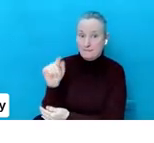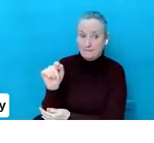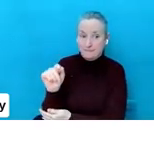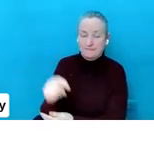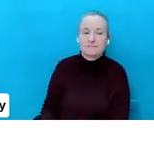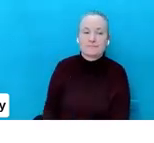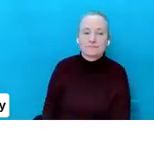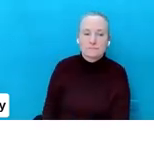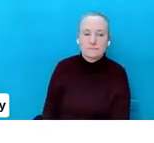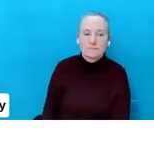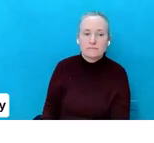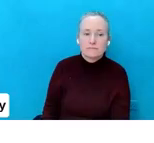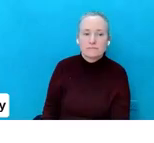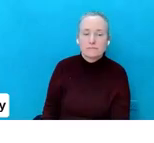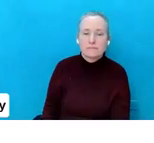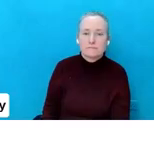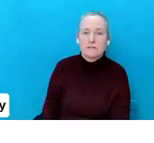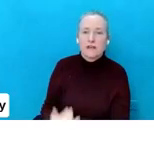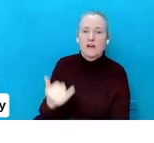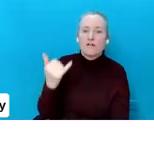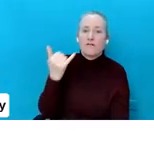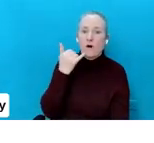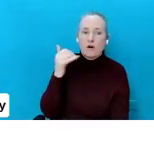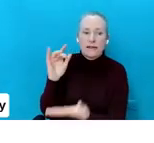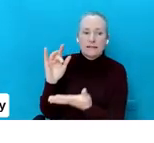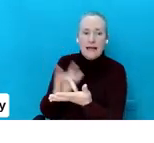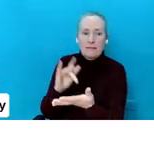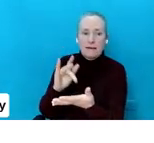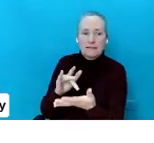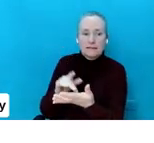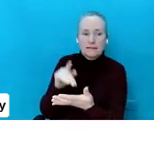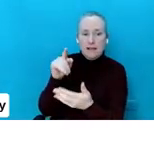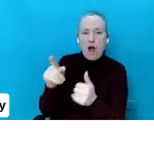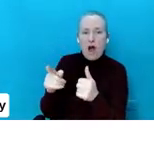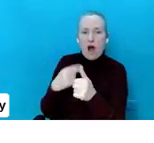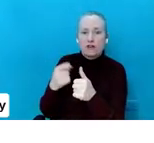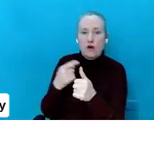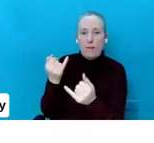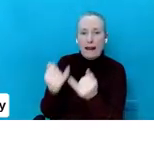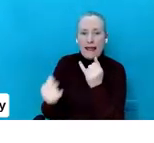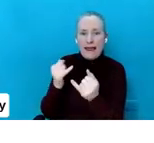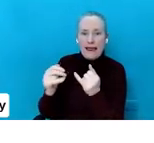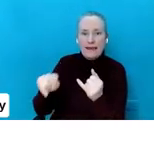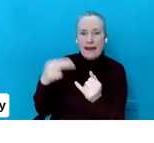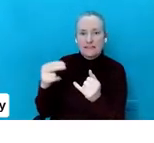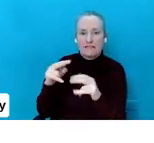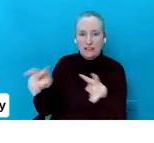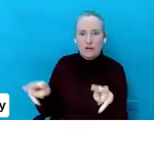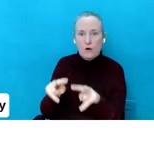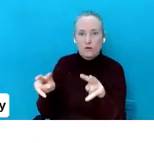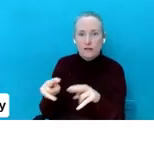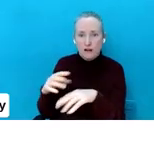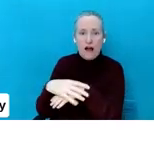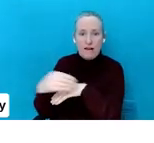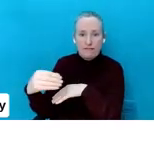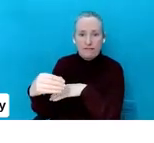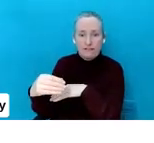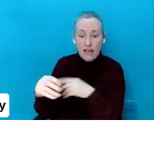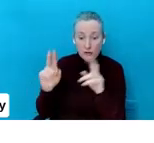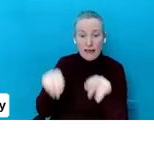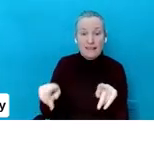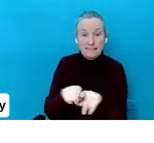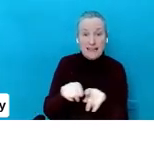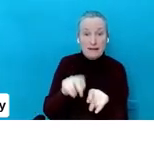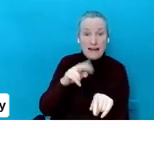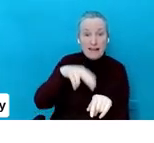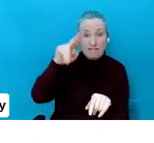So phone and tablet, auto play next video, have that off. And you can do the same on Netflix because, you know, Netflix